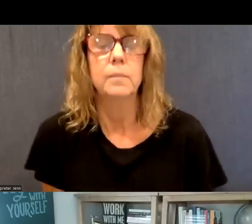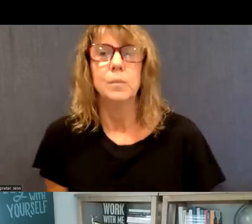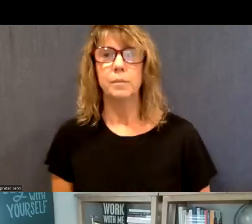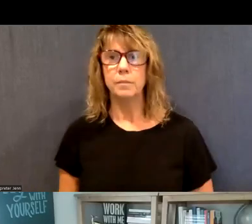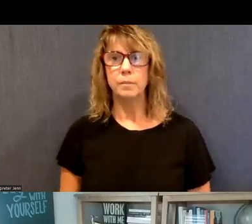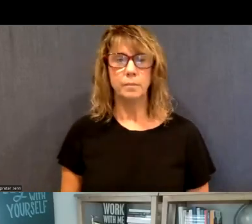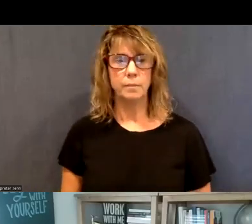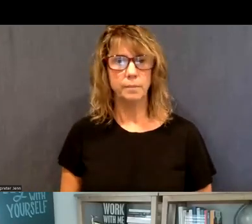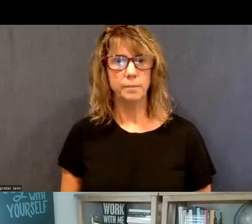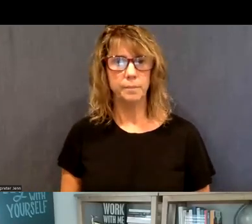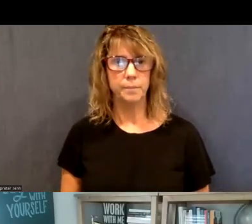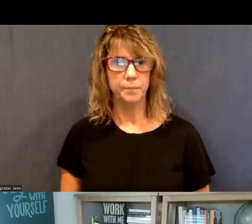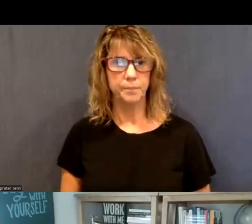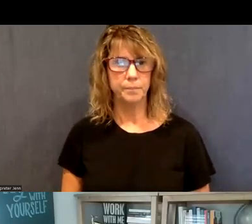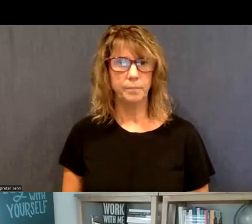And next slide.